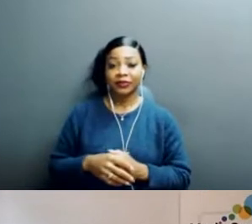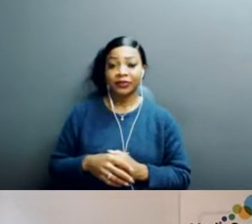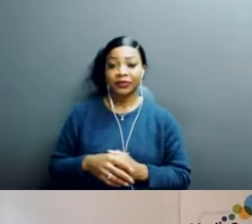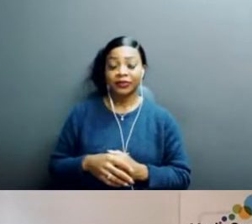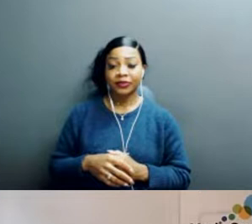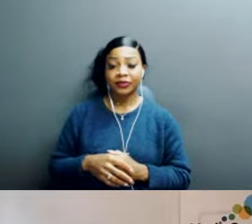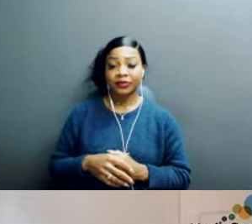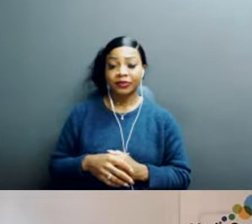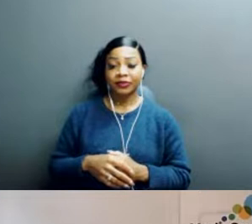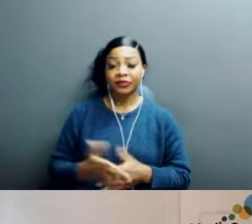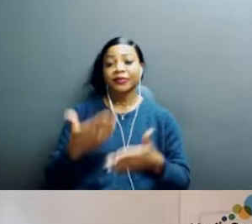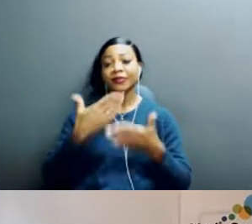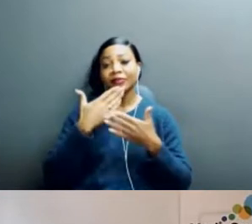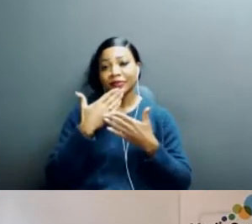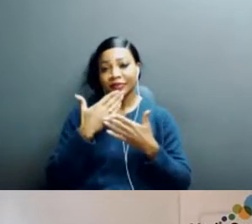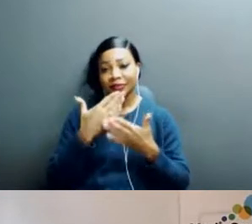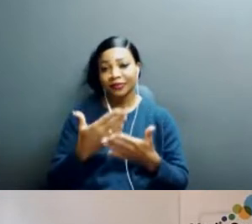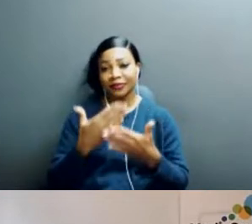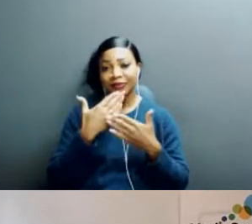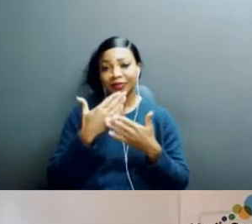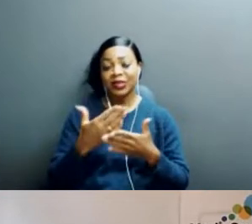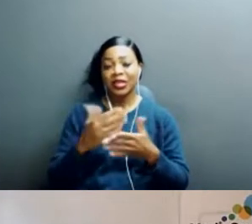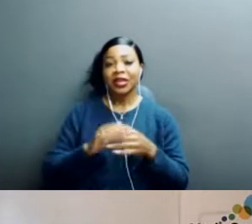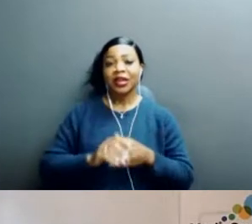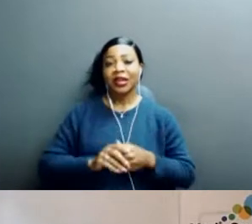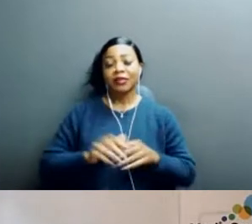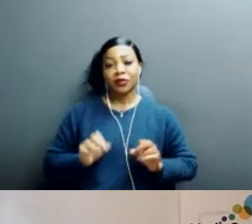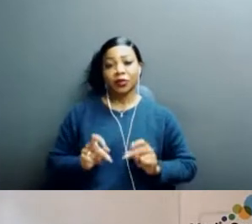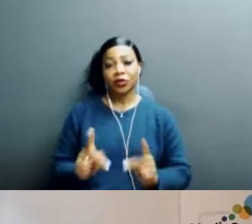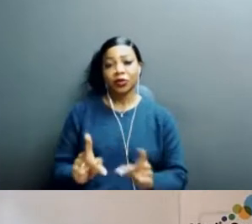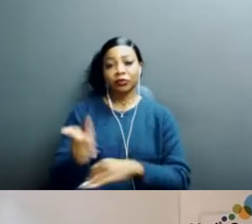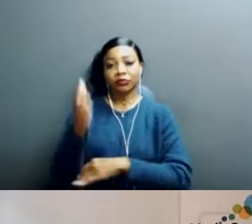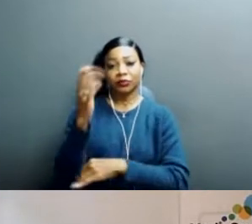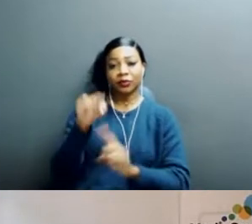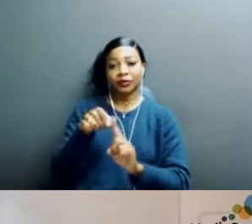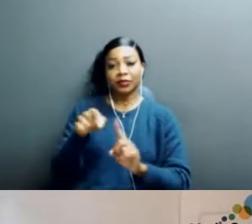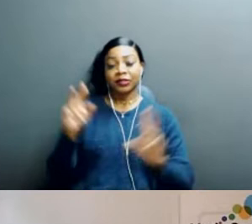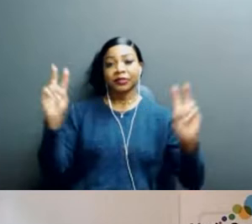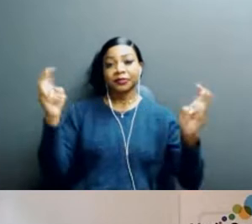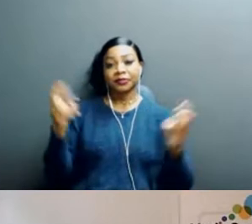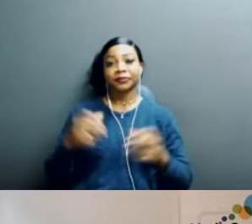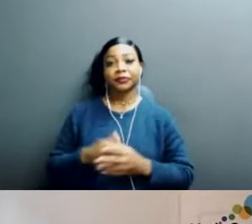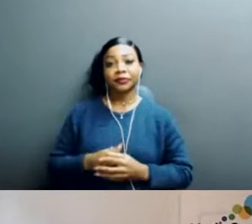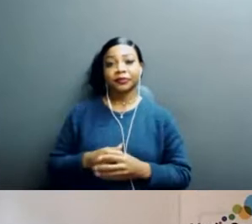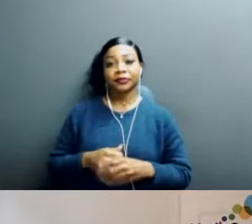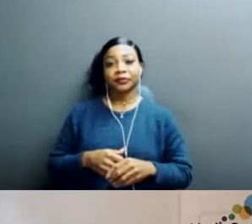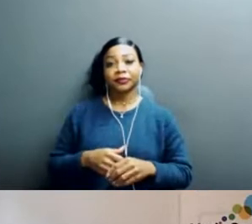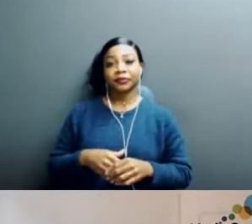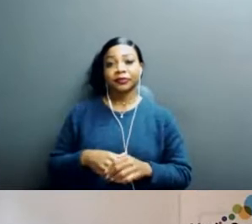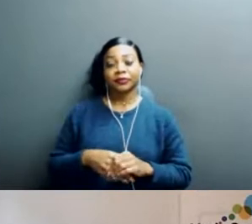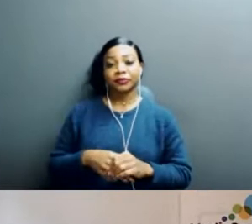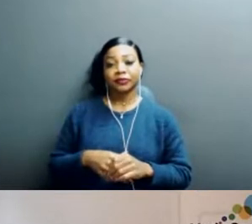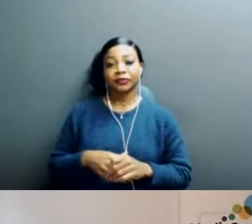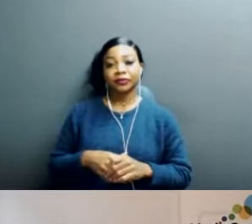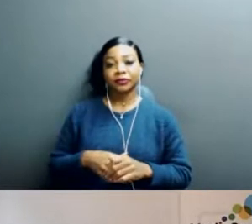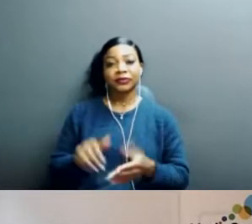I just want to say thank you for the, uh, the privilege and the honor to speak about this topic. And really, uh, it's great, um, you know, to